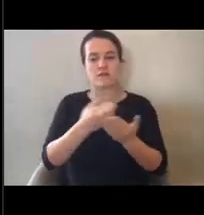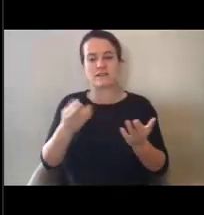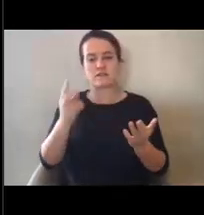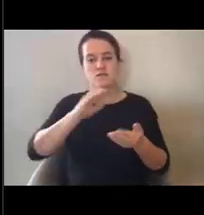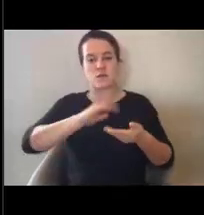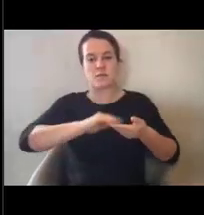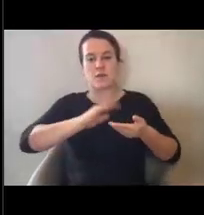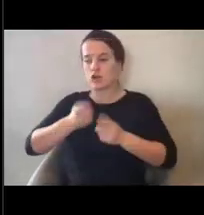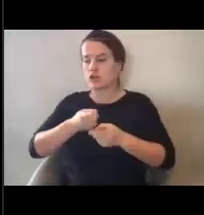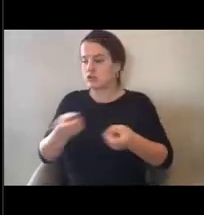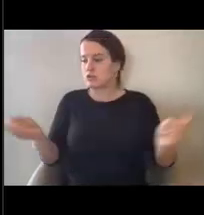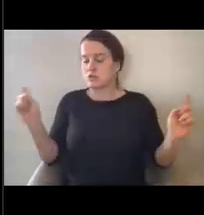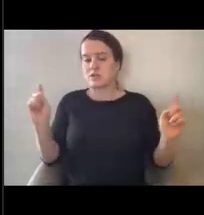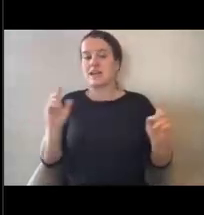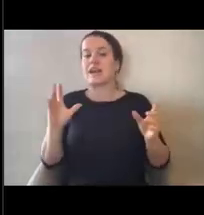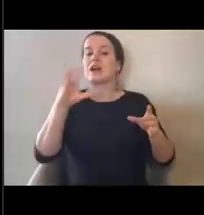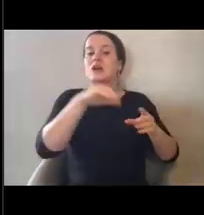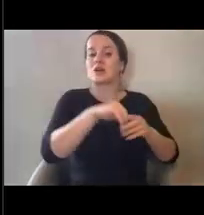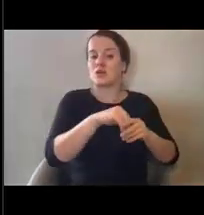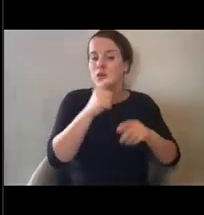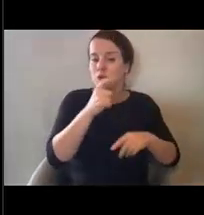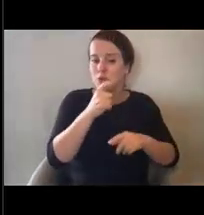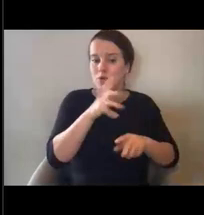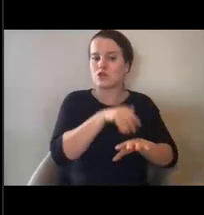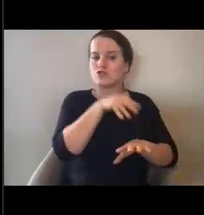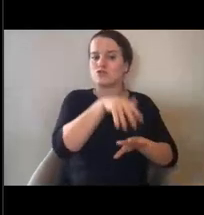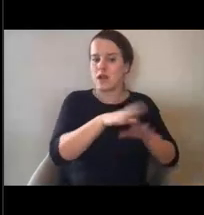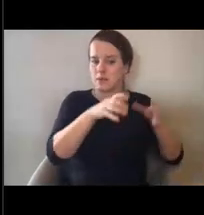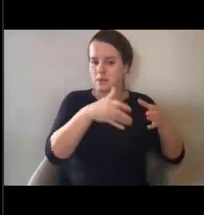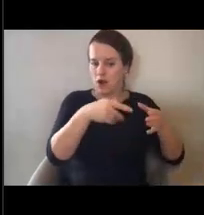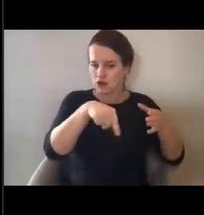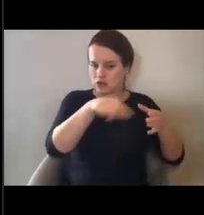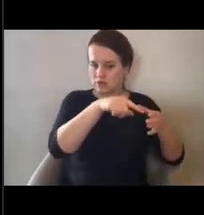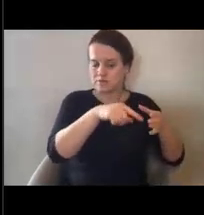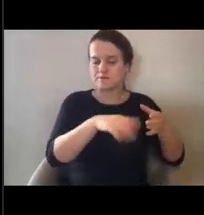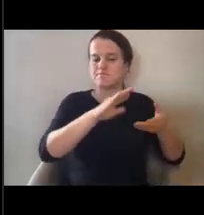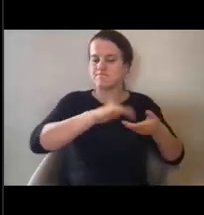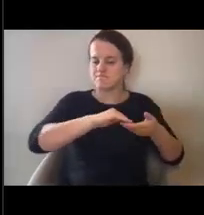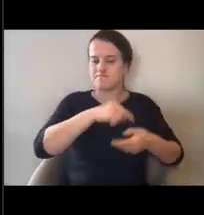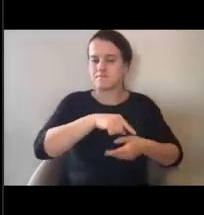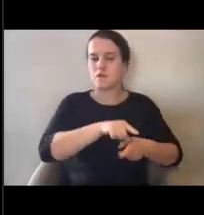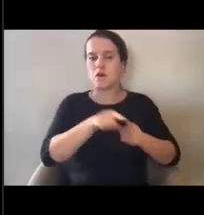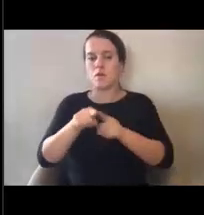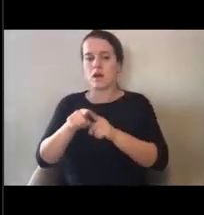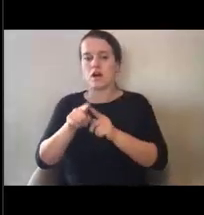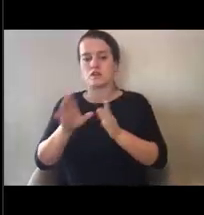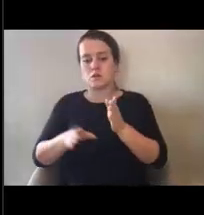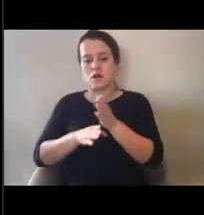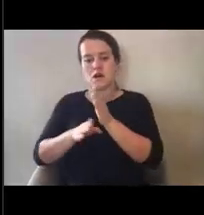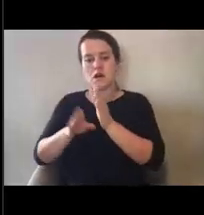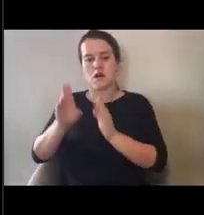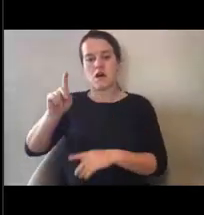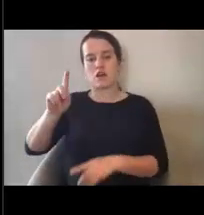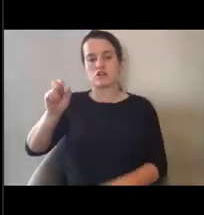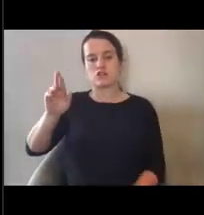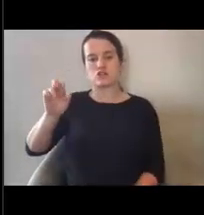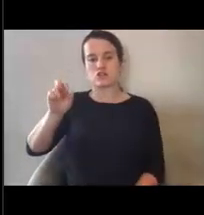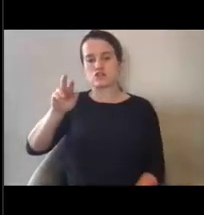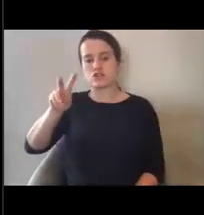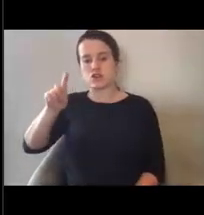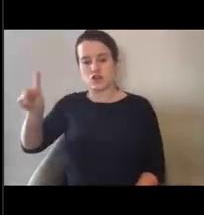including our tribal partners, and to ensure that we're reaching underserved and vulnerable communities.